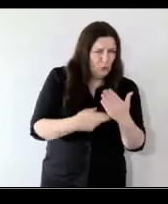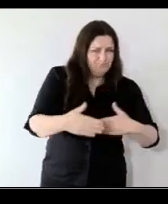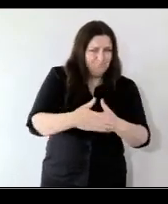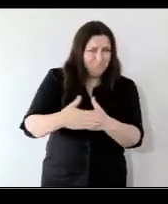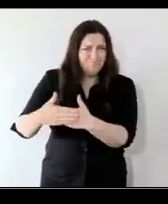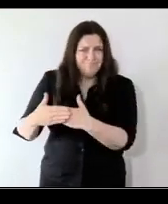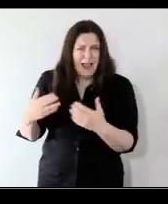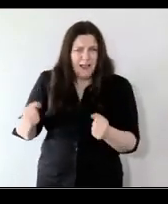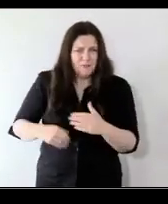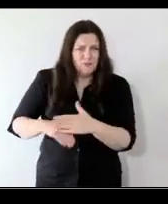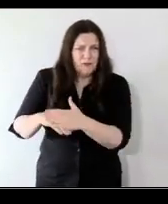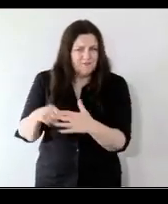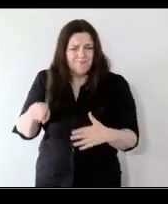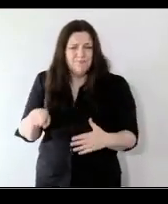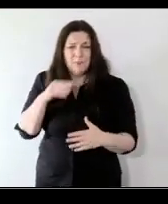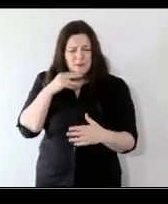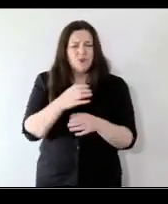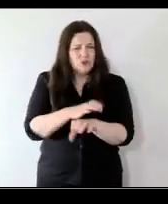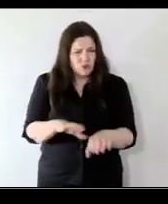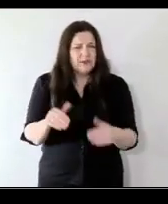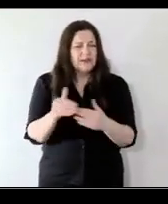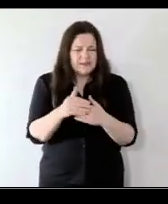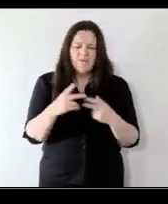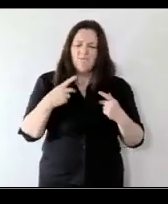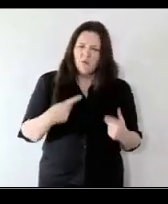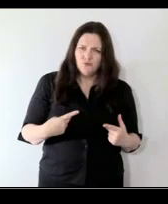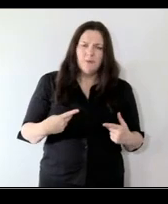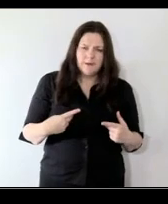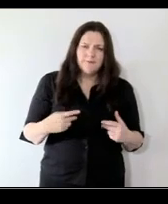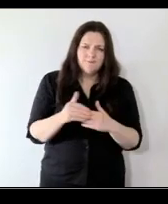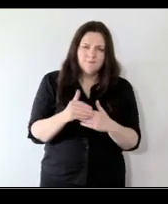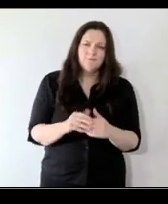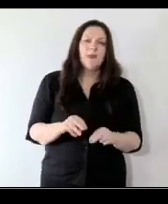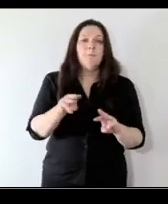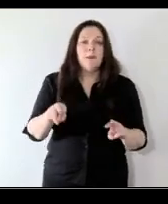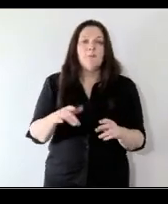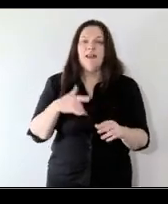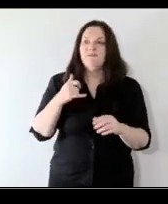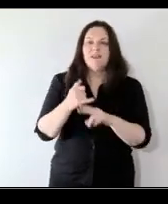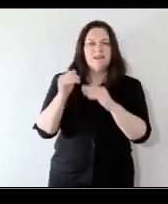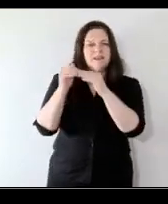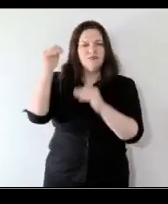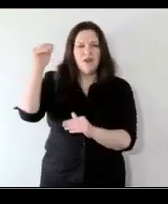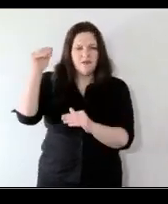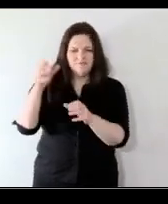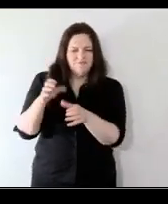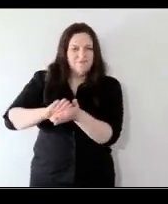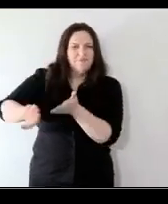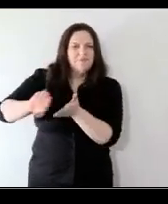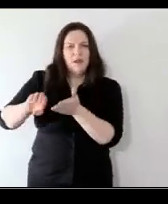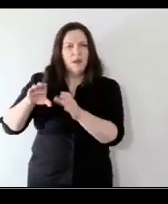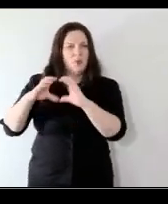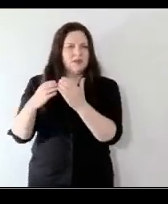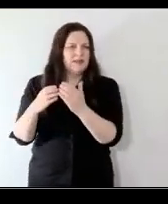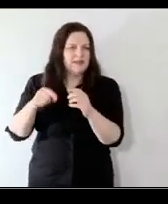very vulnerable and people living in deprived communities people living in